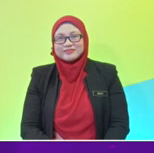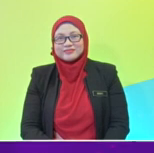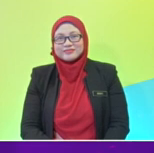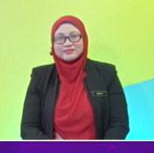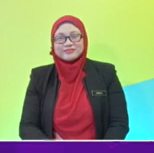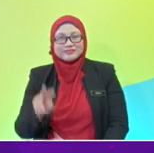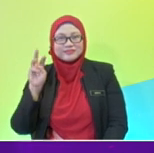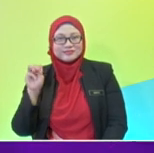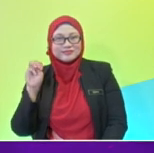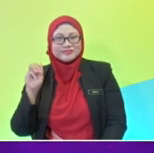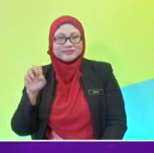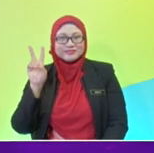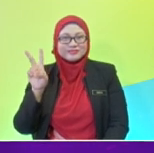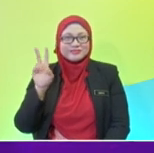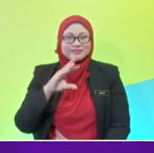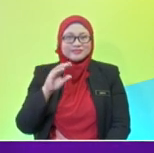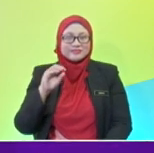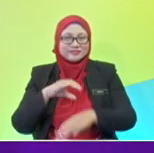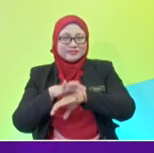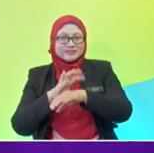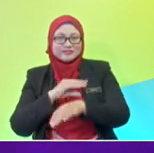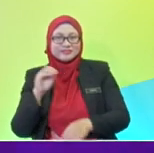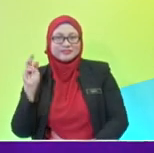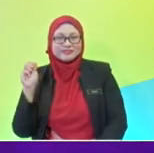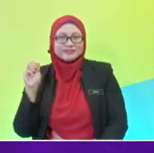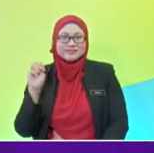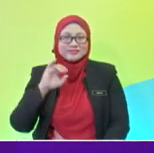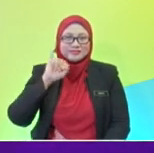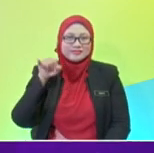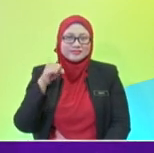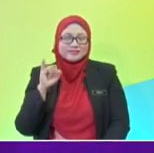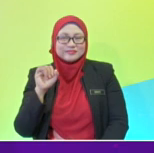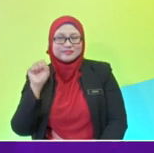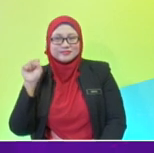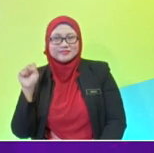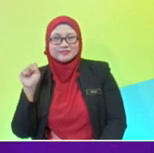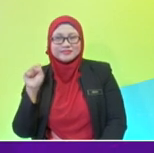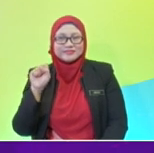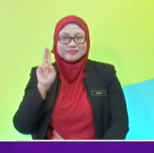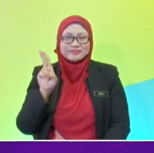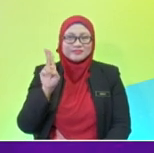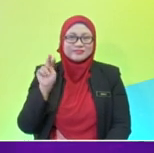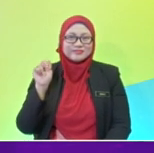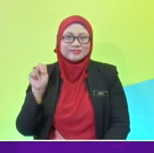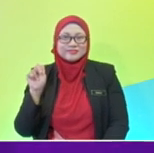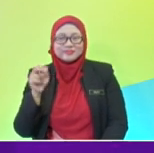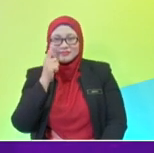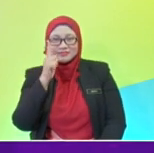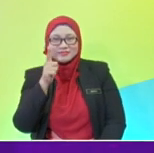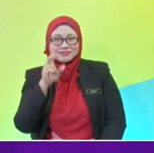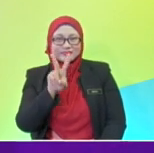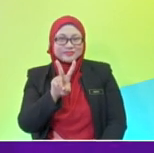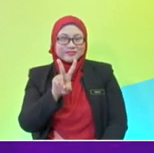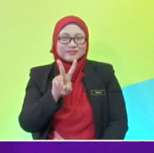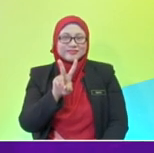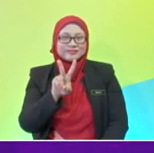Mercury, Venus, Earth and Mars. Jupiter, Saturn, Uranus, Neptune. Look at the second planet from